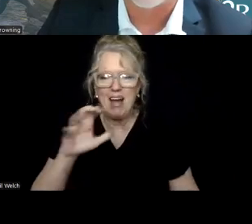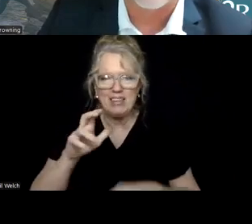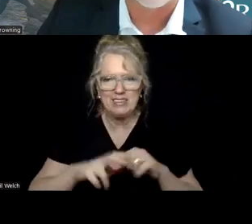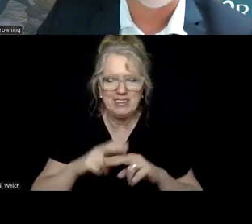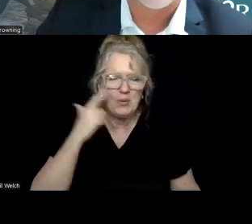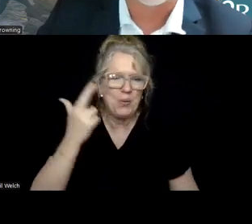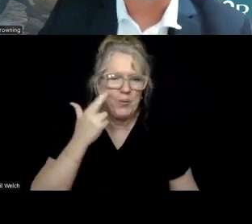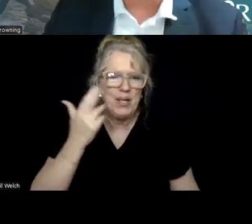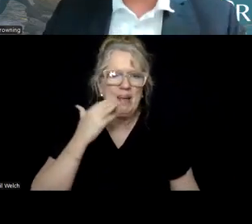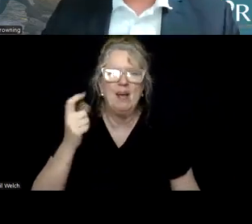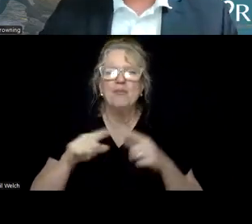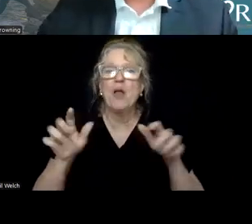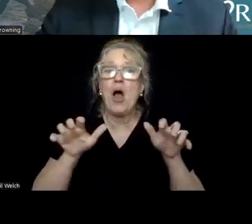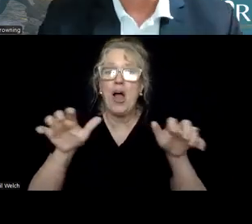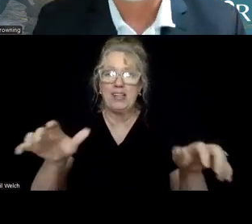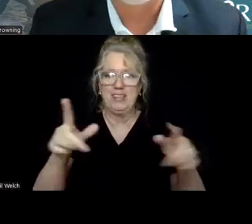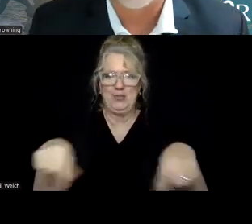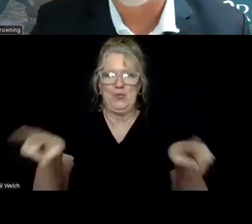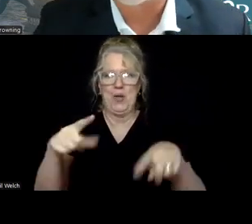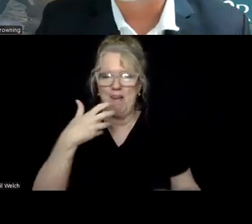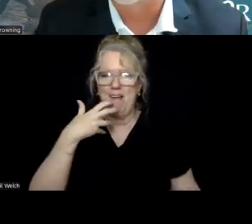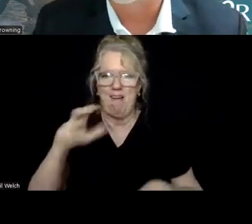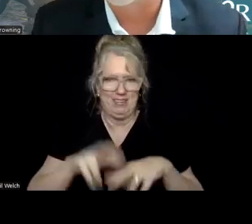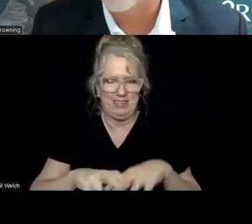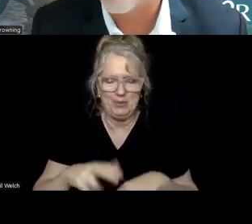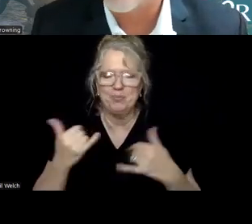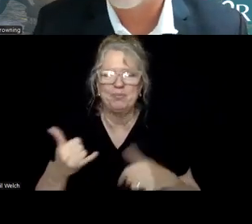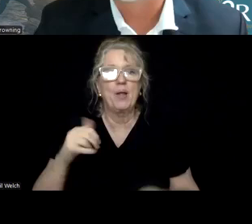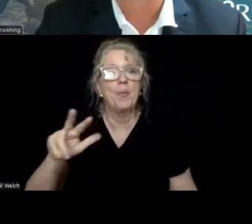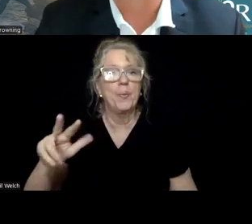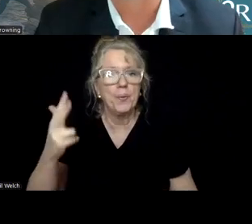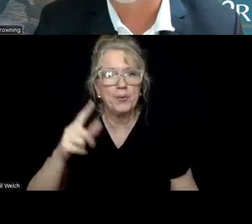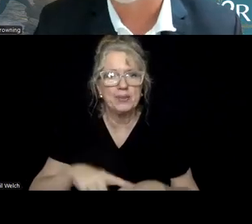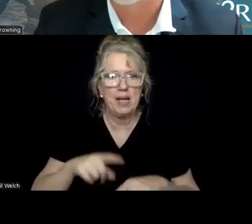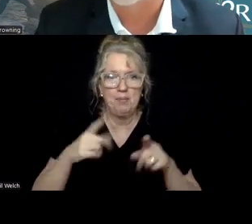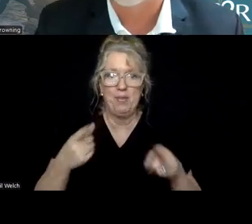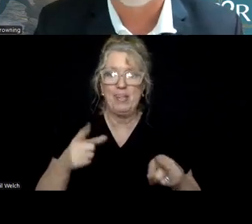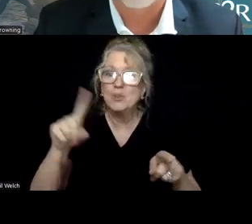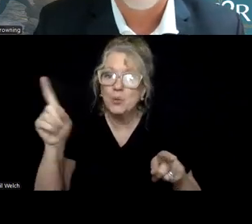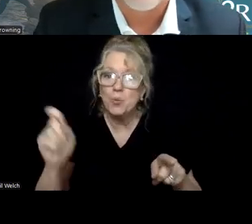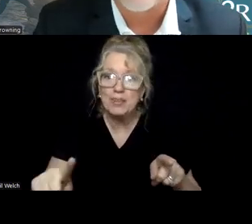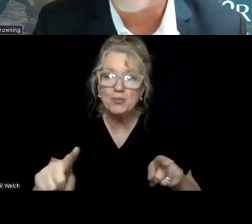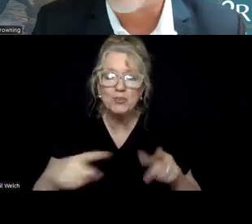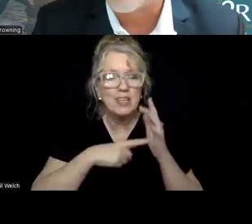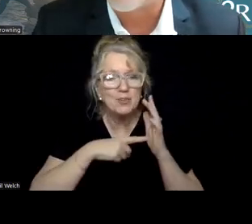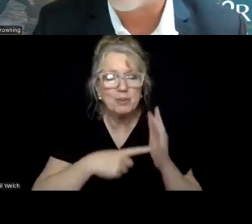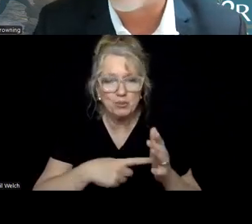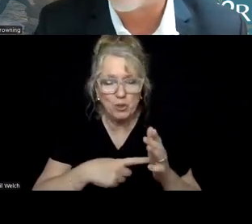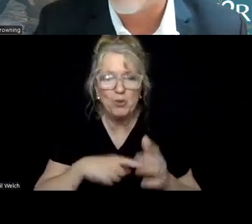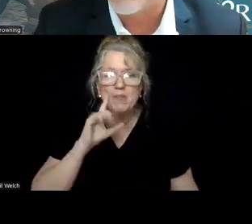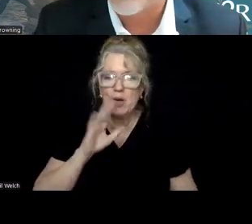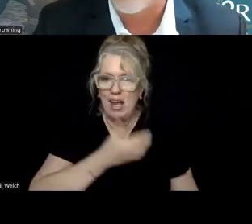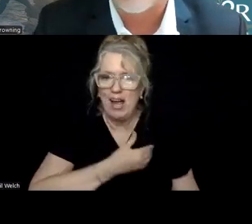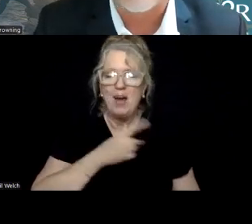reason for that. We're putting the audience into the hot seat. This is the third total time that this question has been shown for our